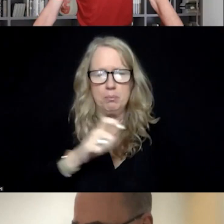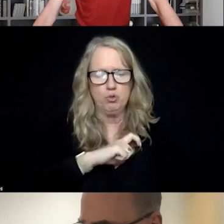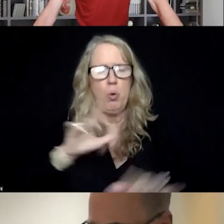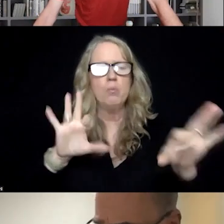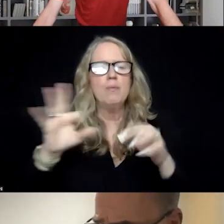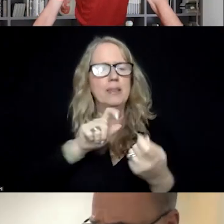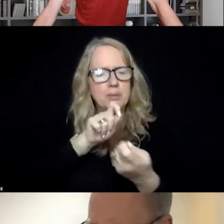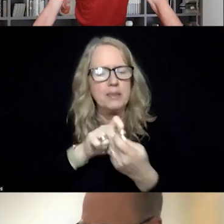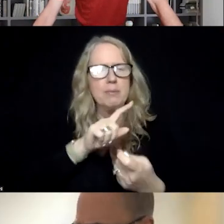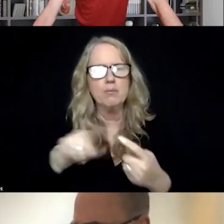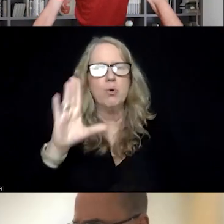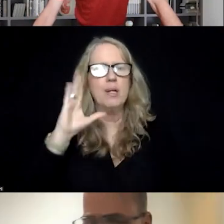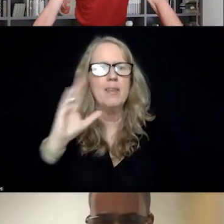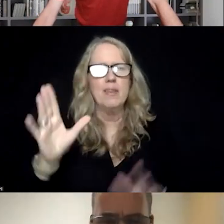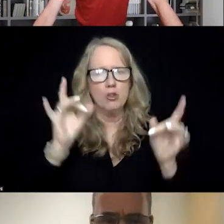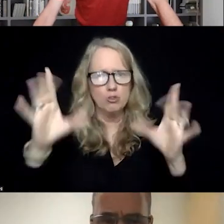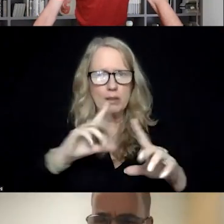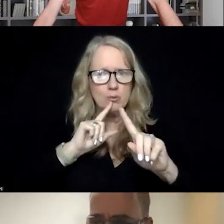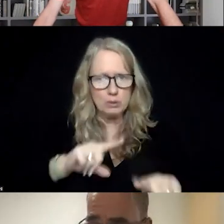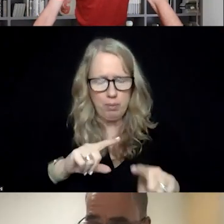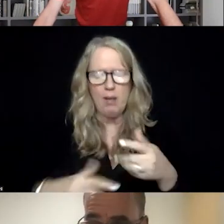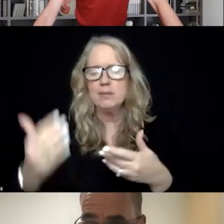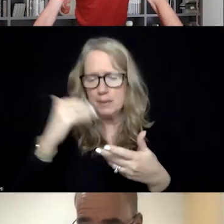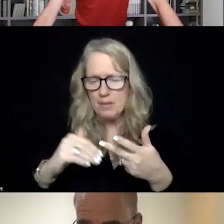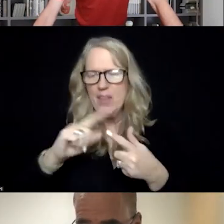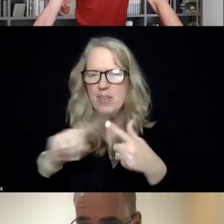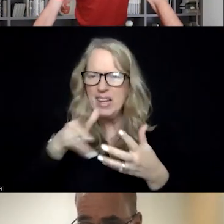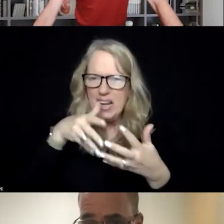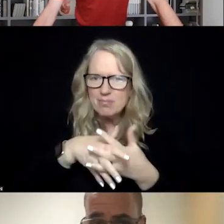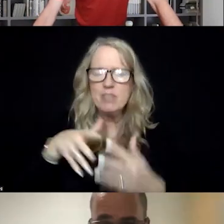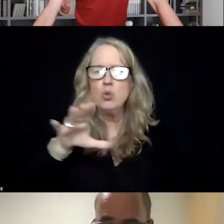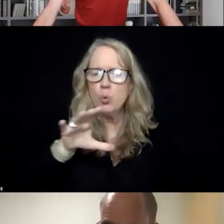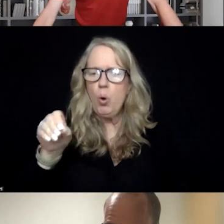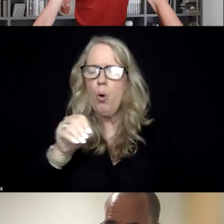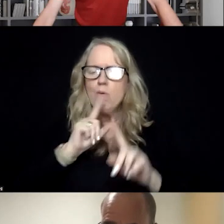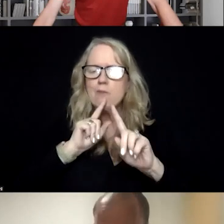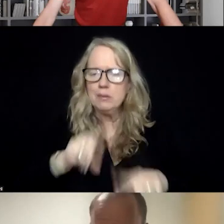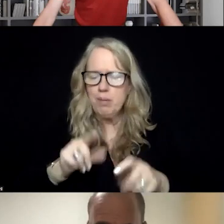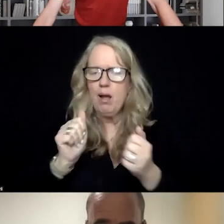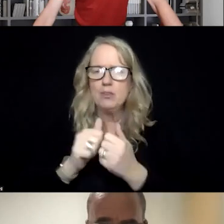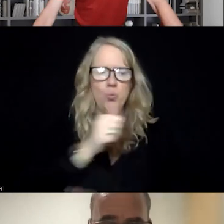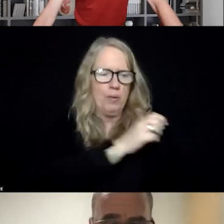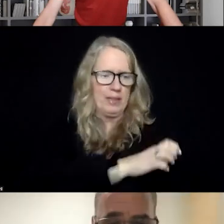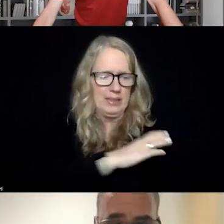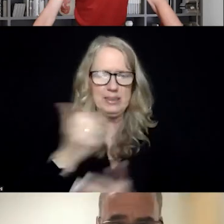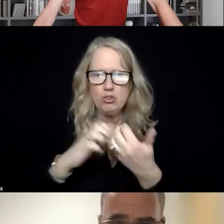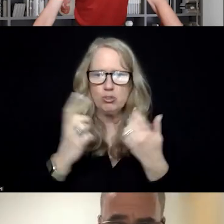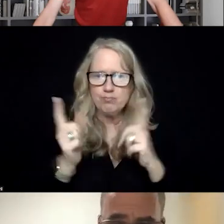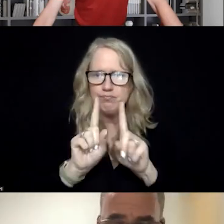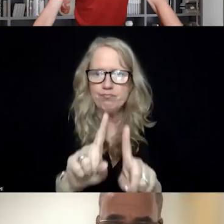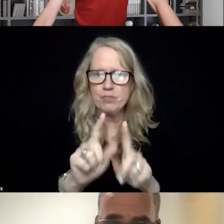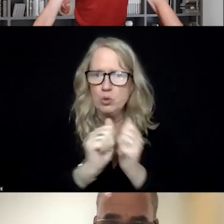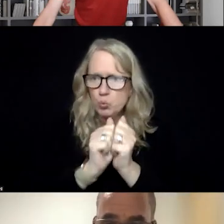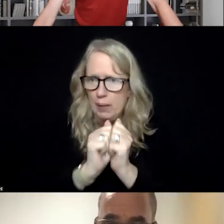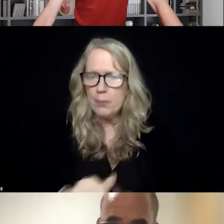response officers. They have embedded co-response with law enforcement clinician going out, uh, together.